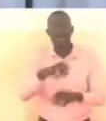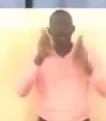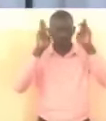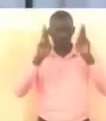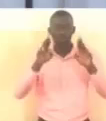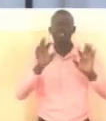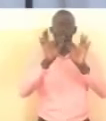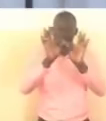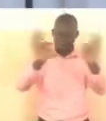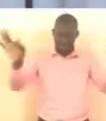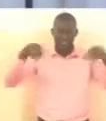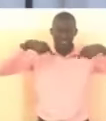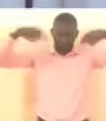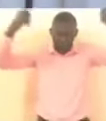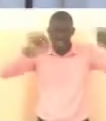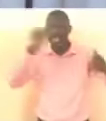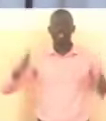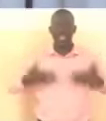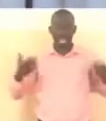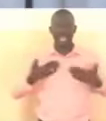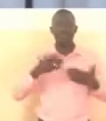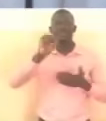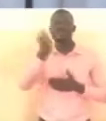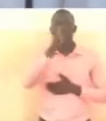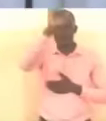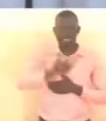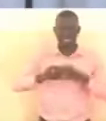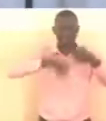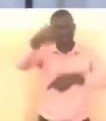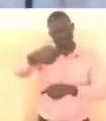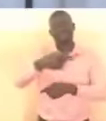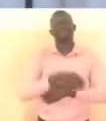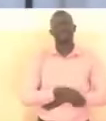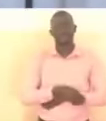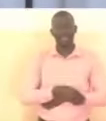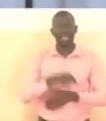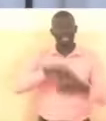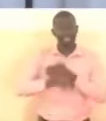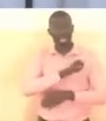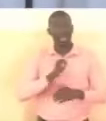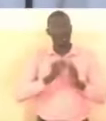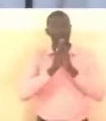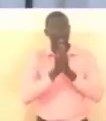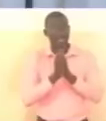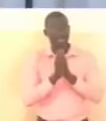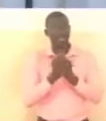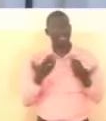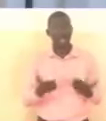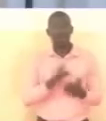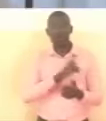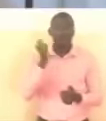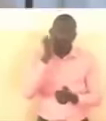a very peaceful blessed prosperous and happy year ahead in our prayers